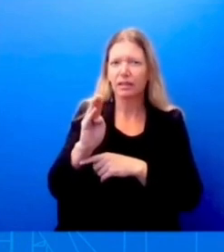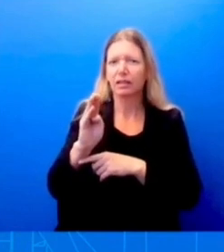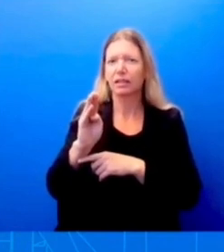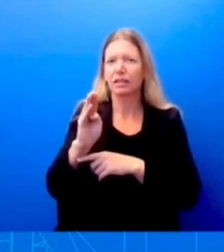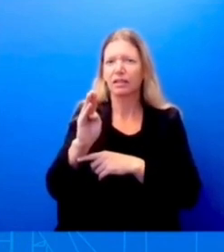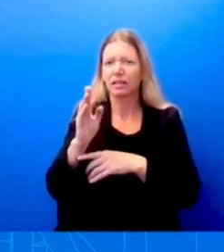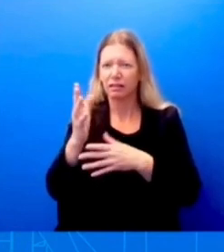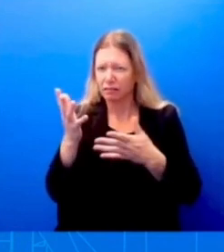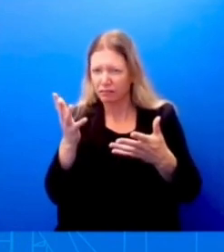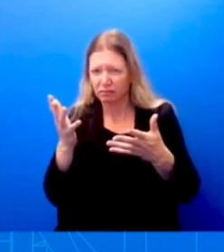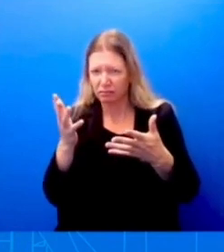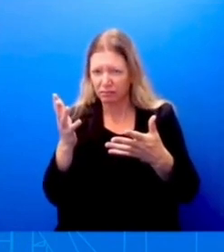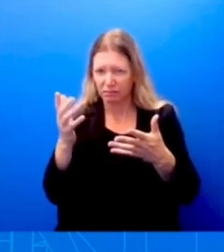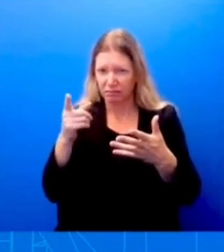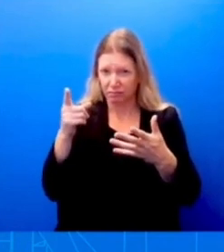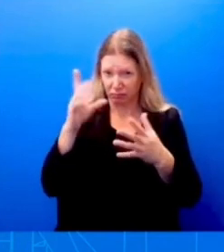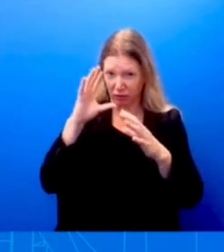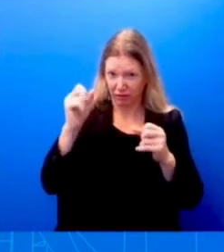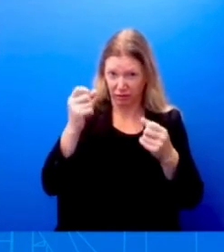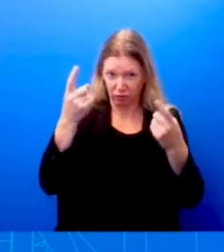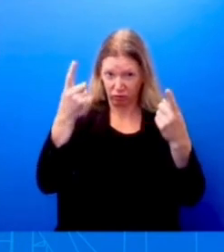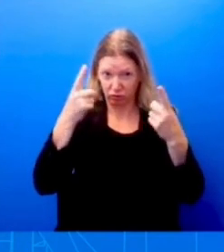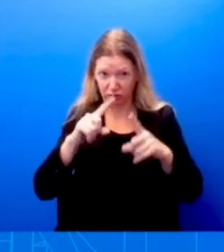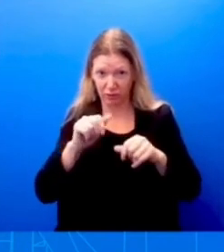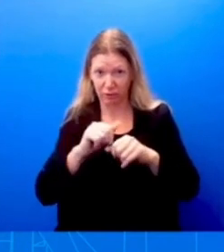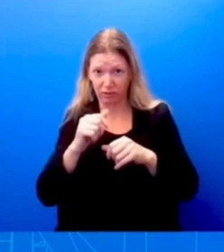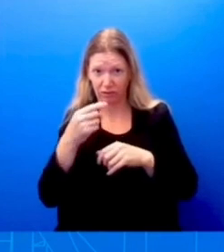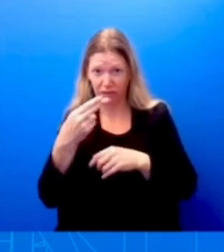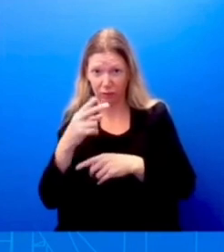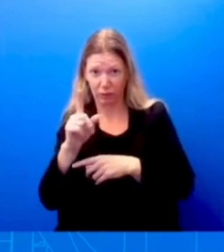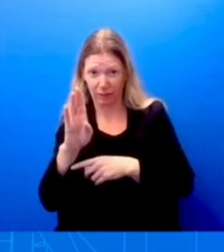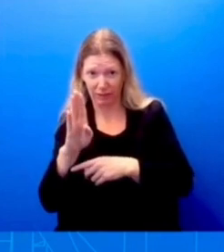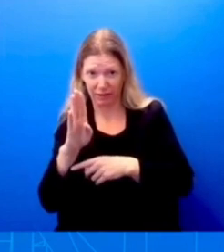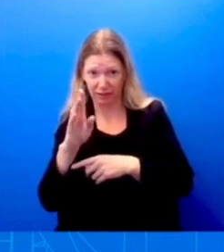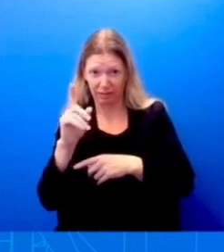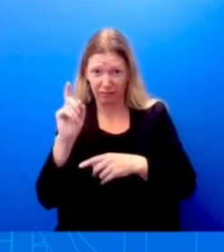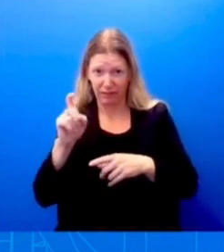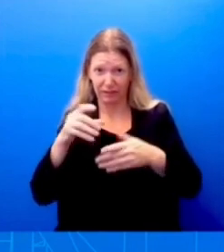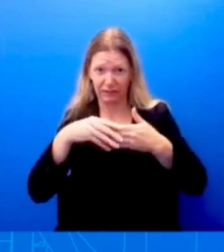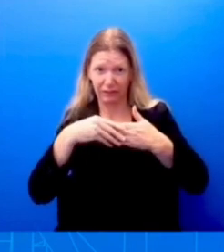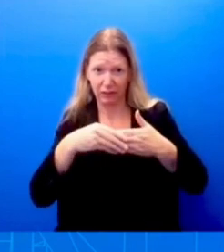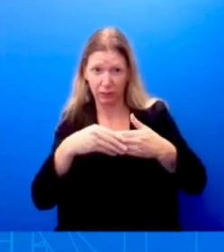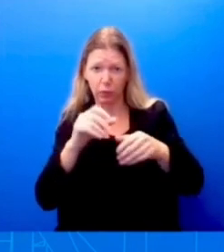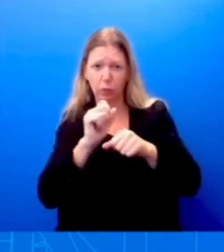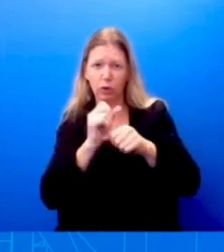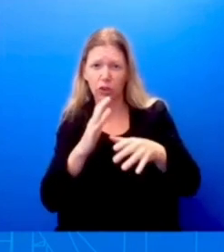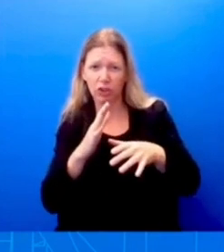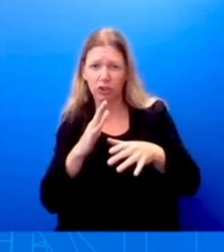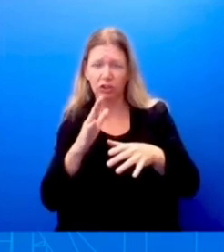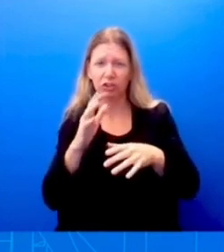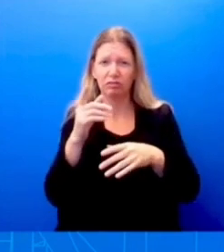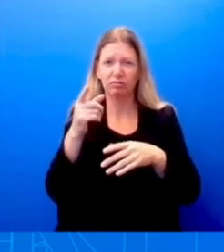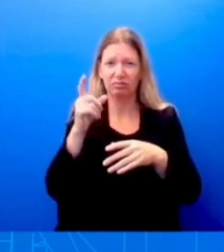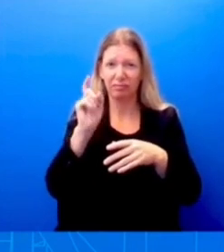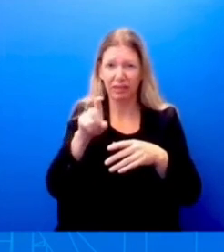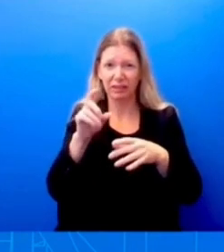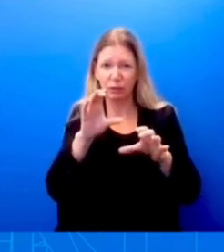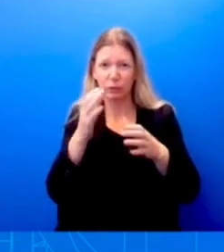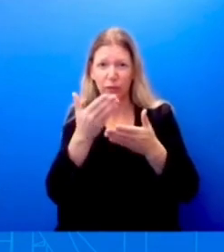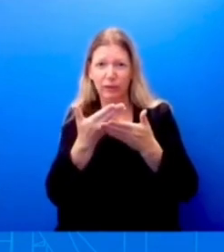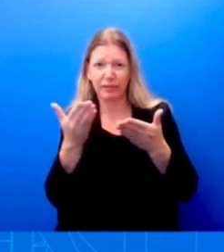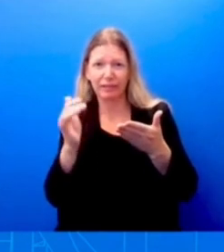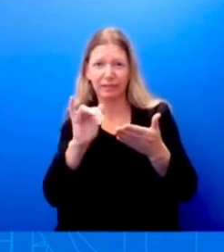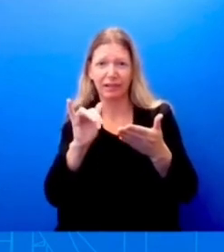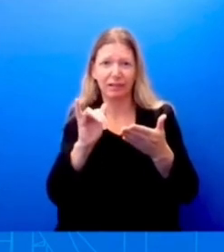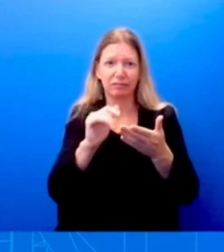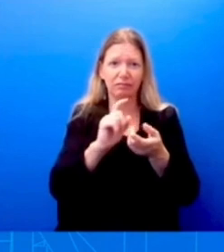workers, these H-1B workers need more flexibility to do things like change jobs, travel abroad, for example? So look, as we have